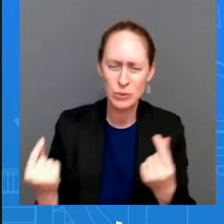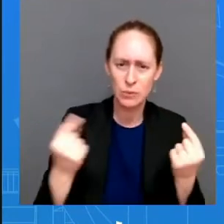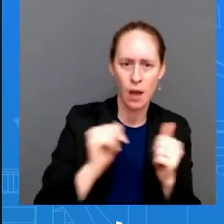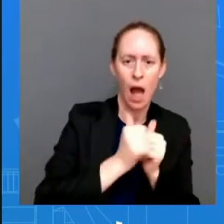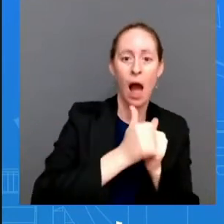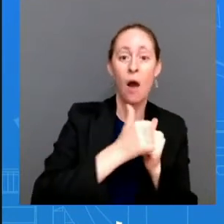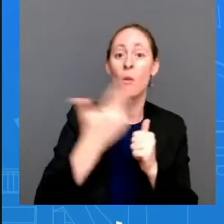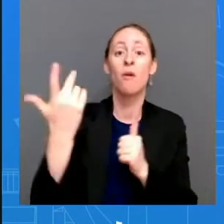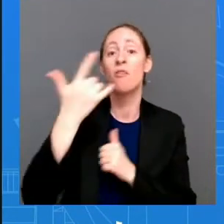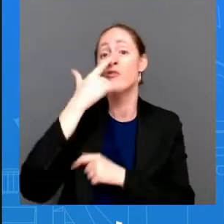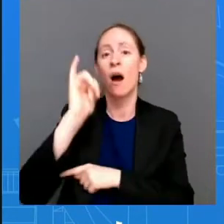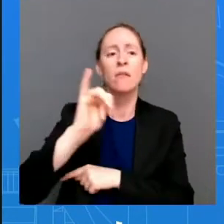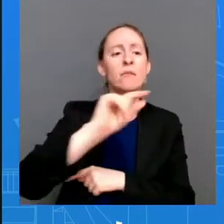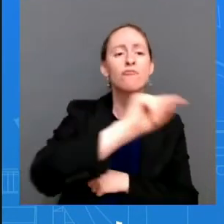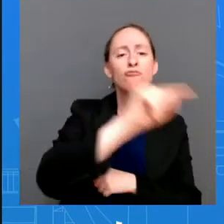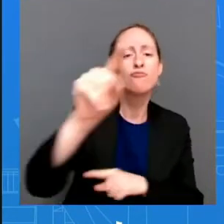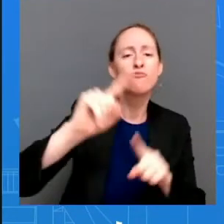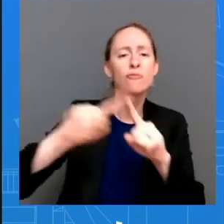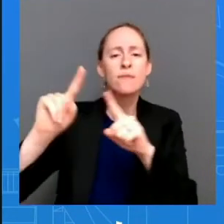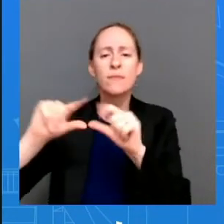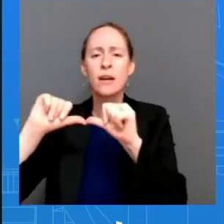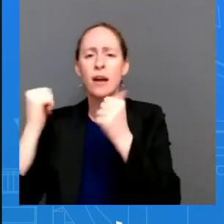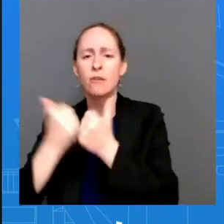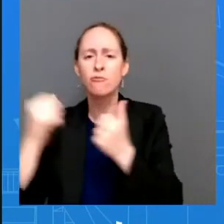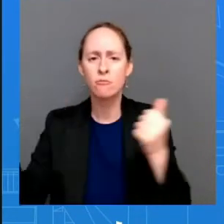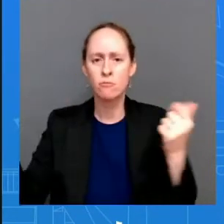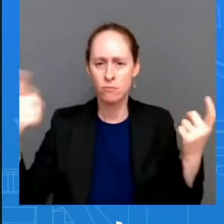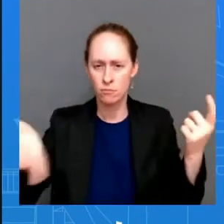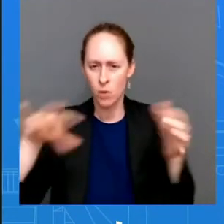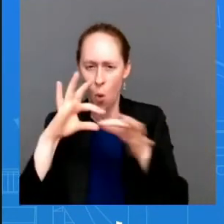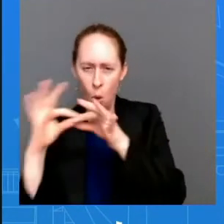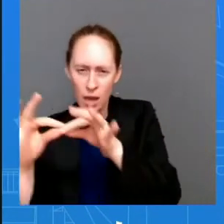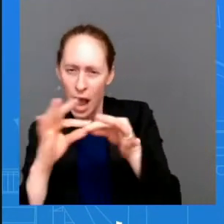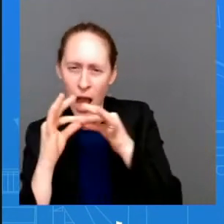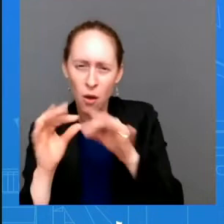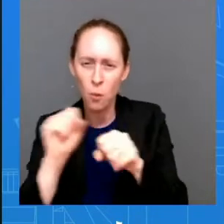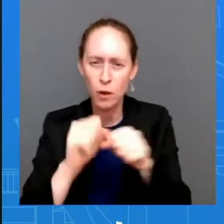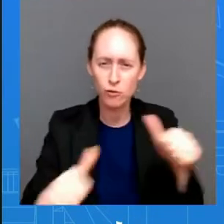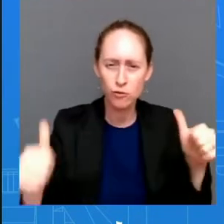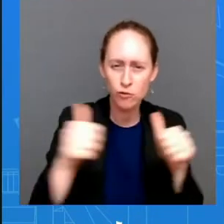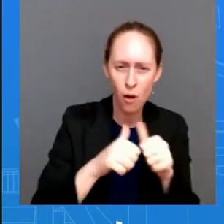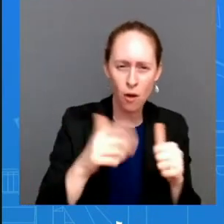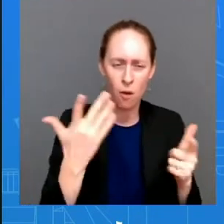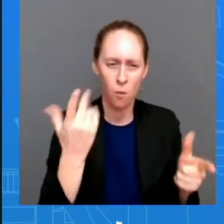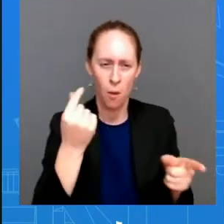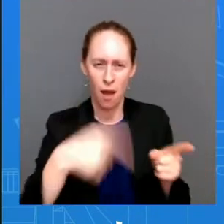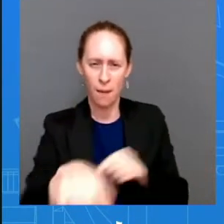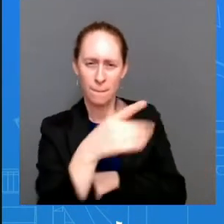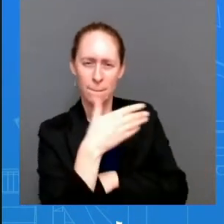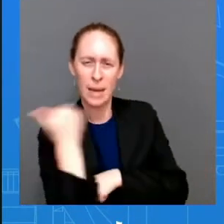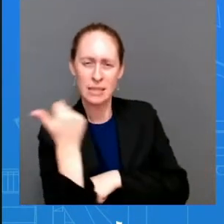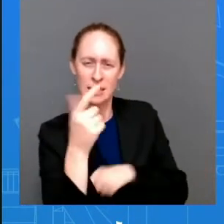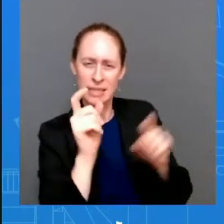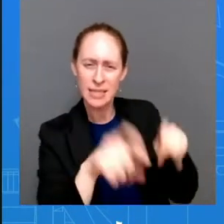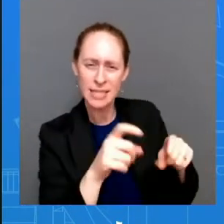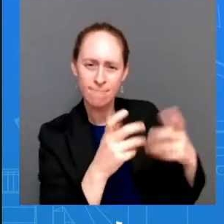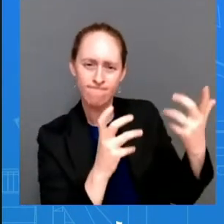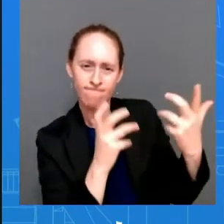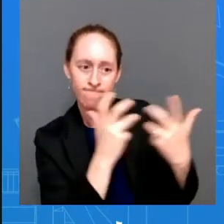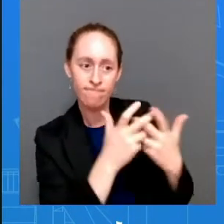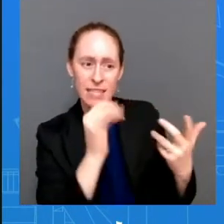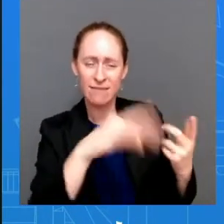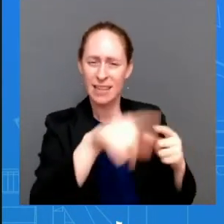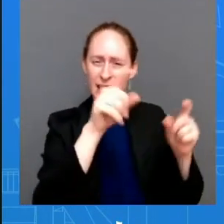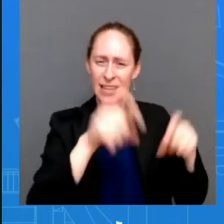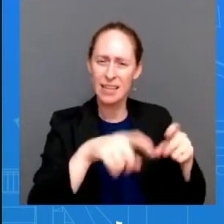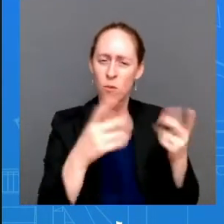best way to really deal with this crisis that's in front of us. And so, and also, I